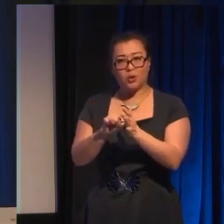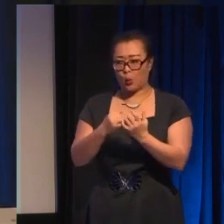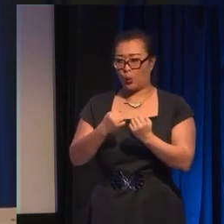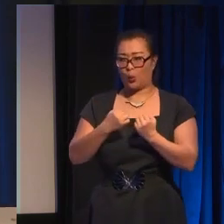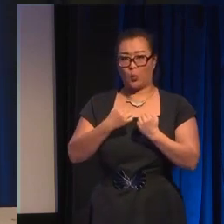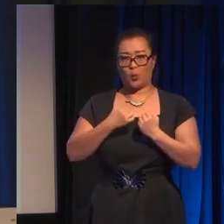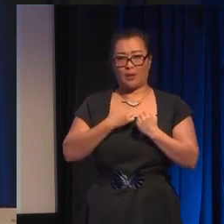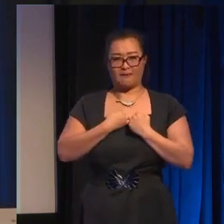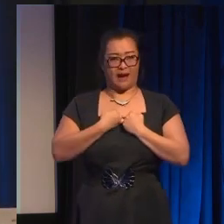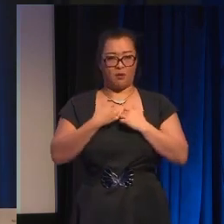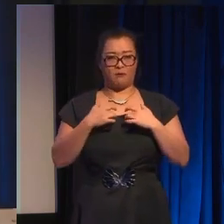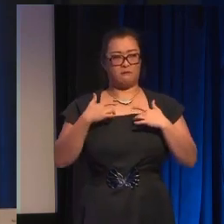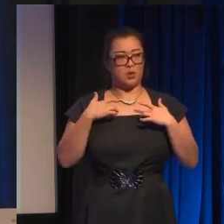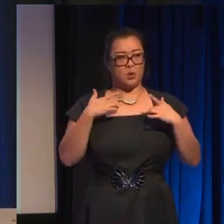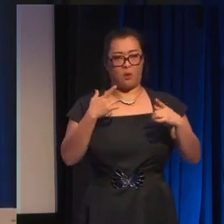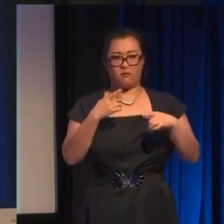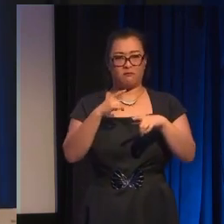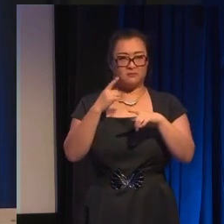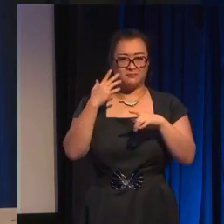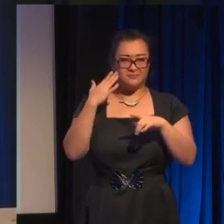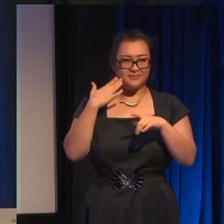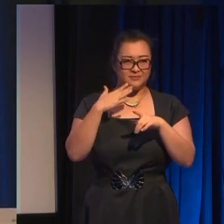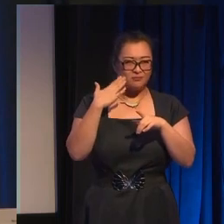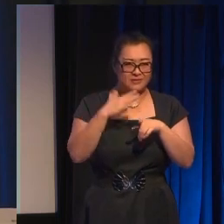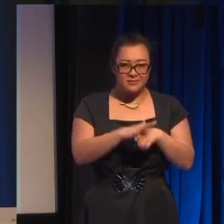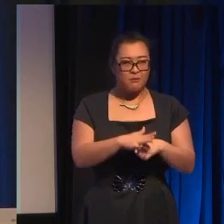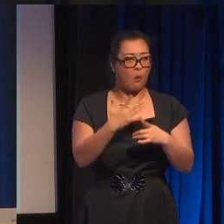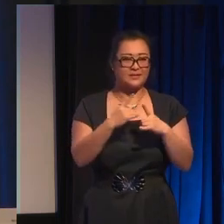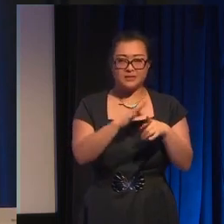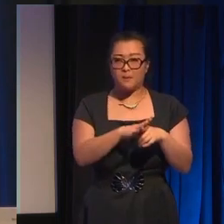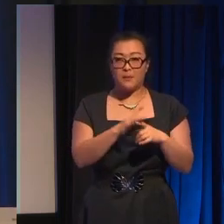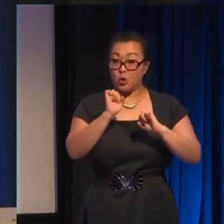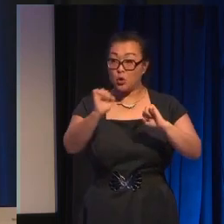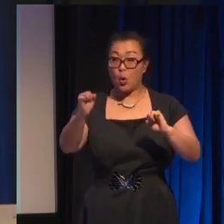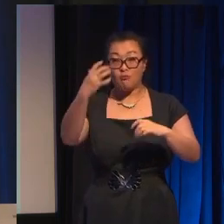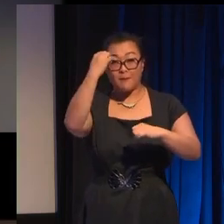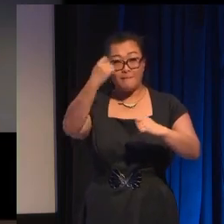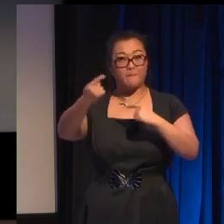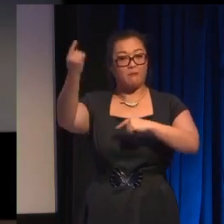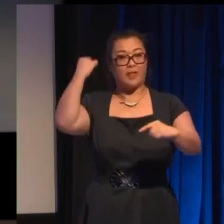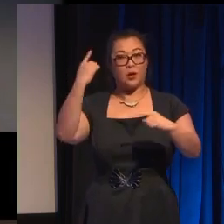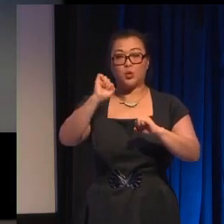you're taking as your model were probably inaccurate anyway see my earlier point about research